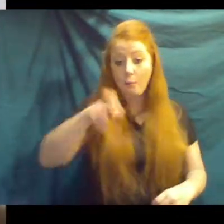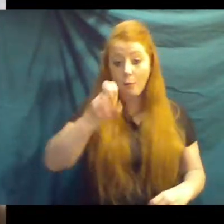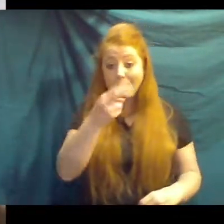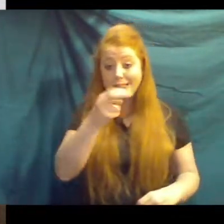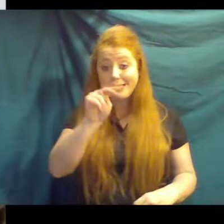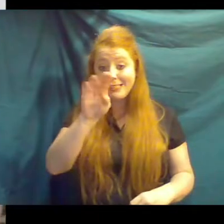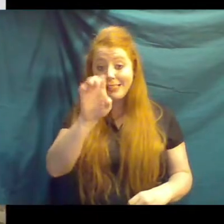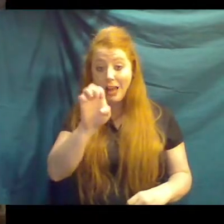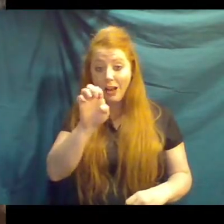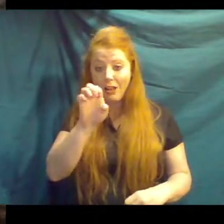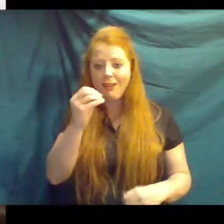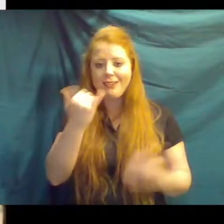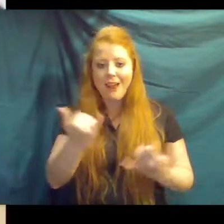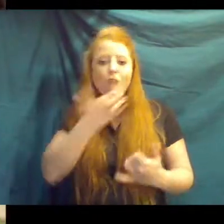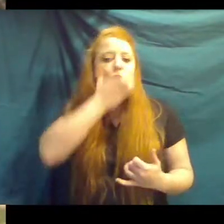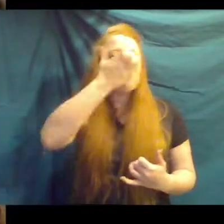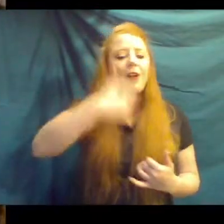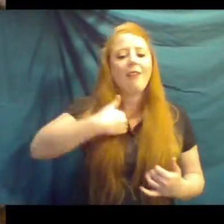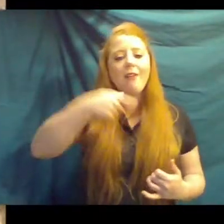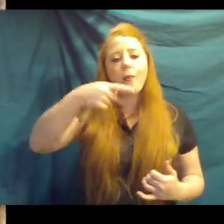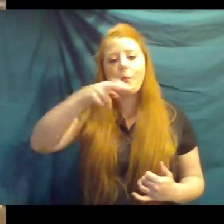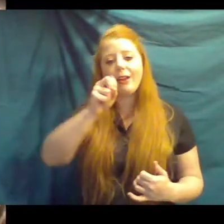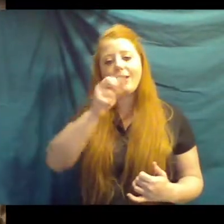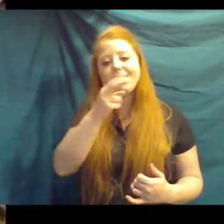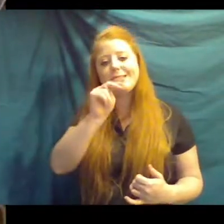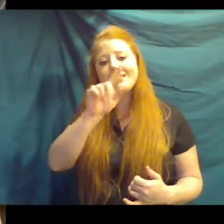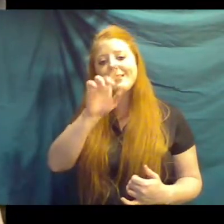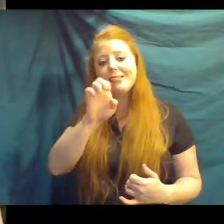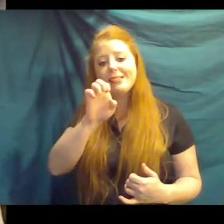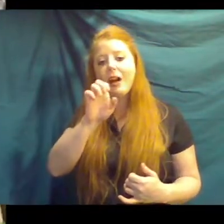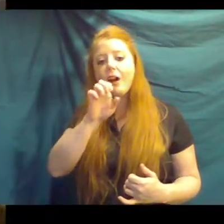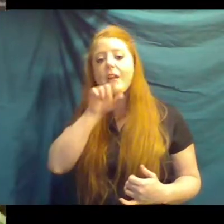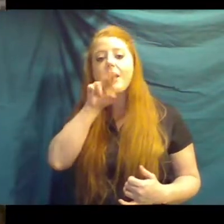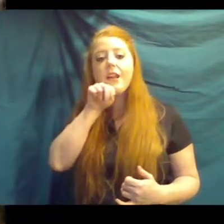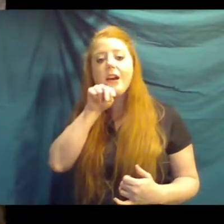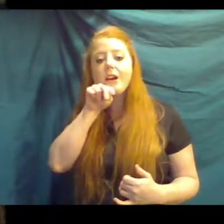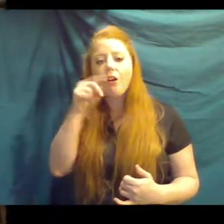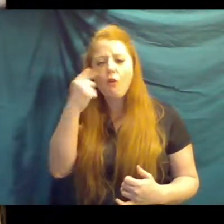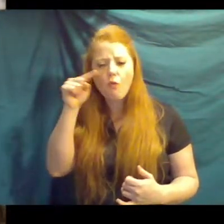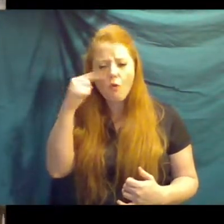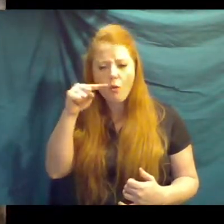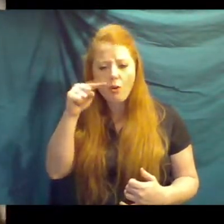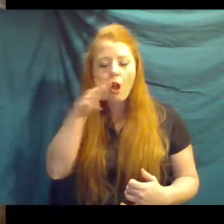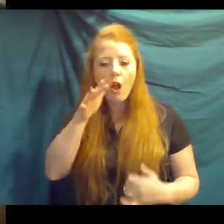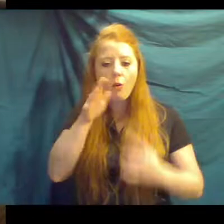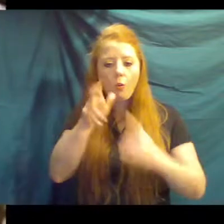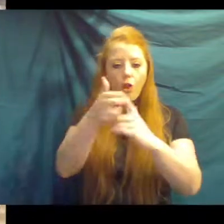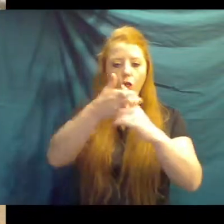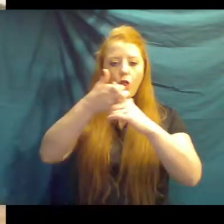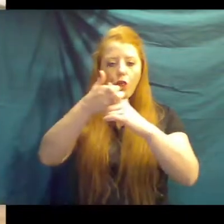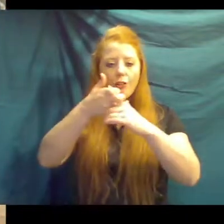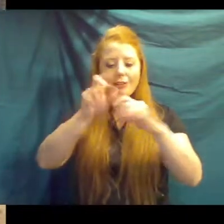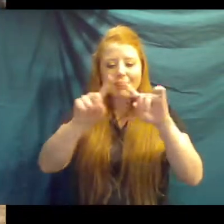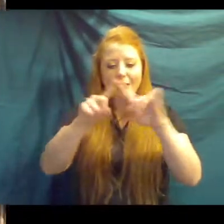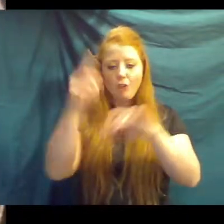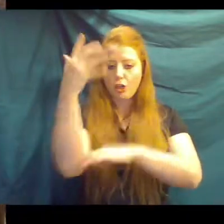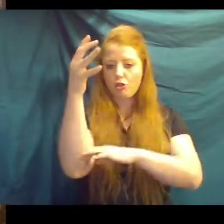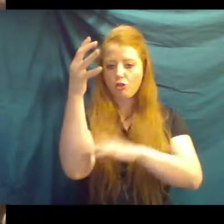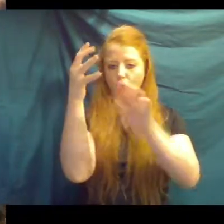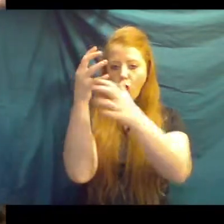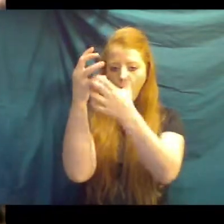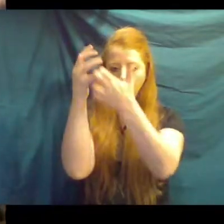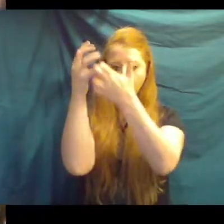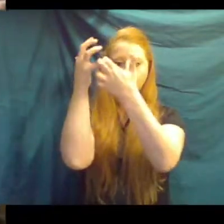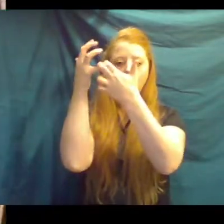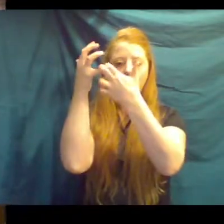prehensile tongue. So that's pretty amazing. It's used to wrap around different trees and sticks and